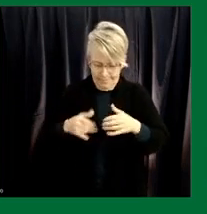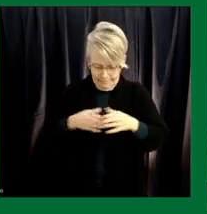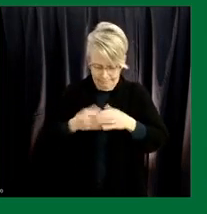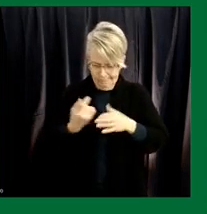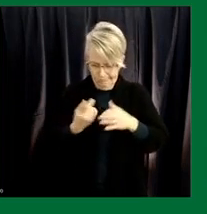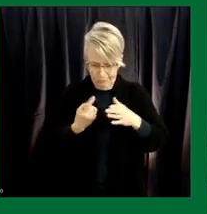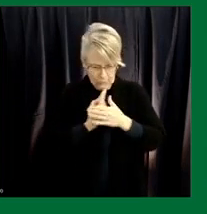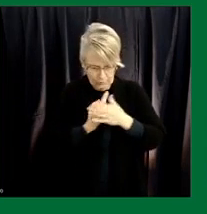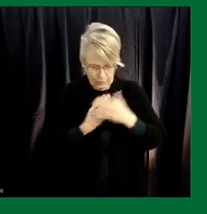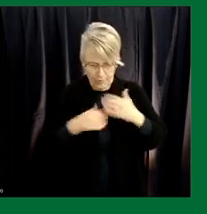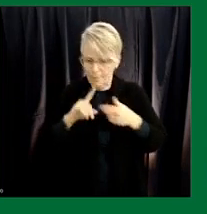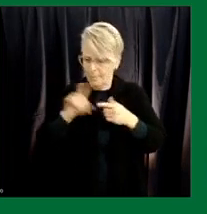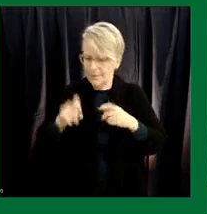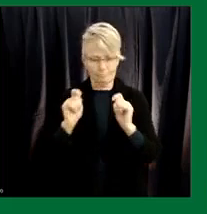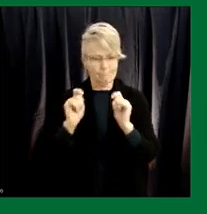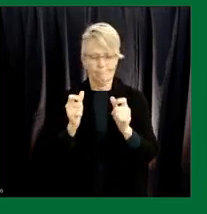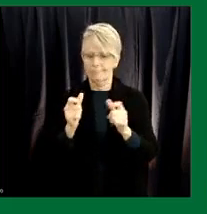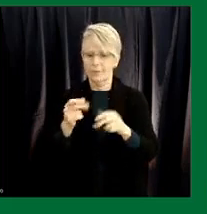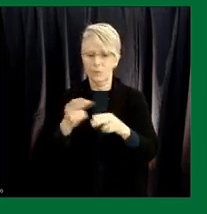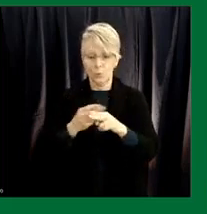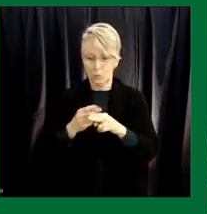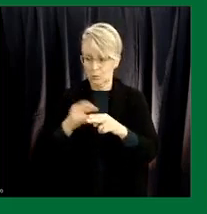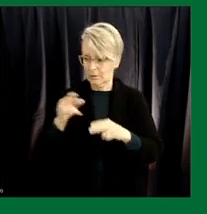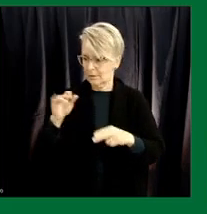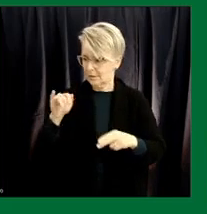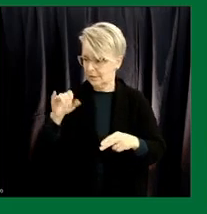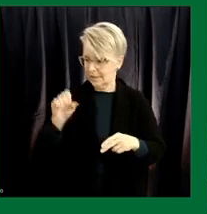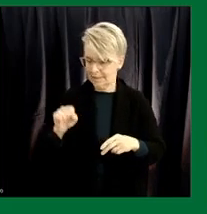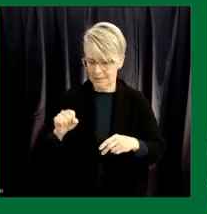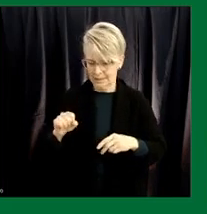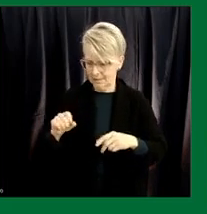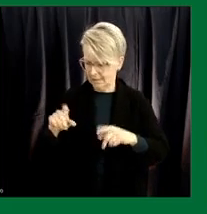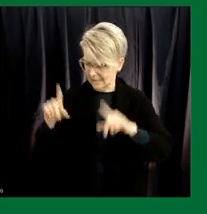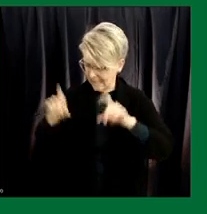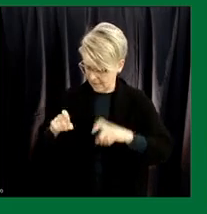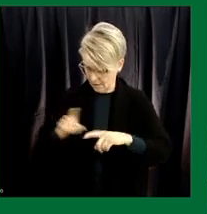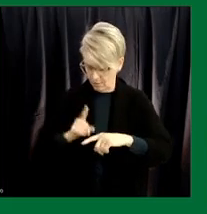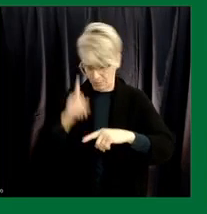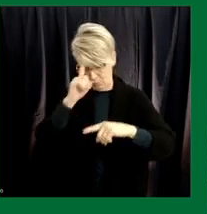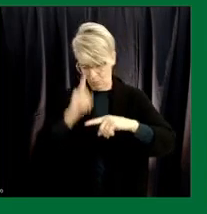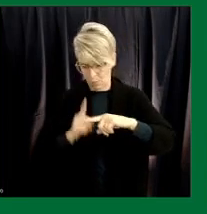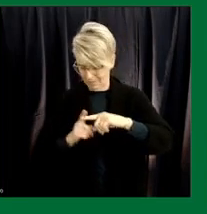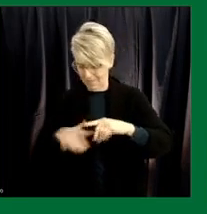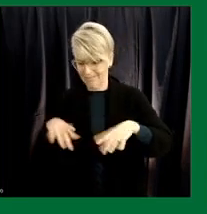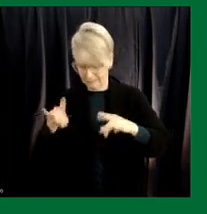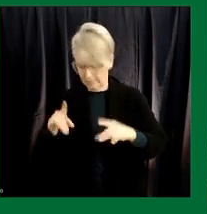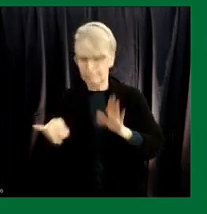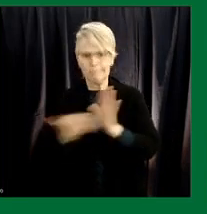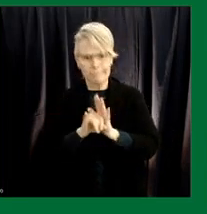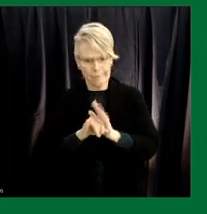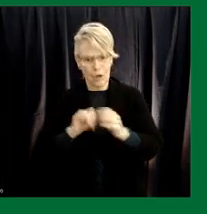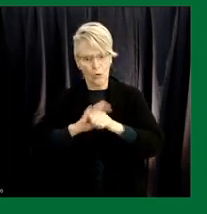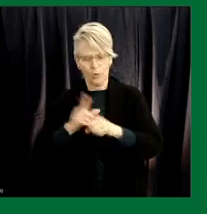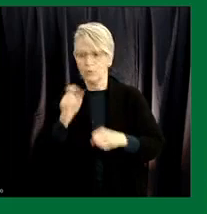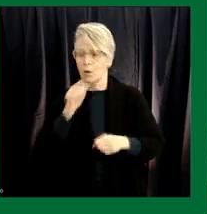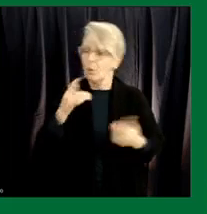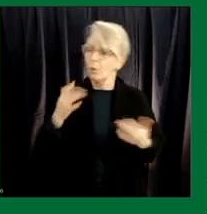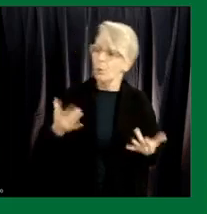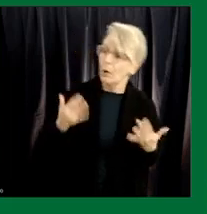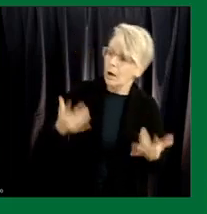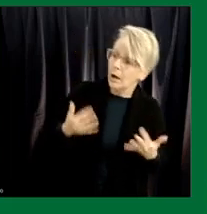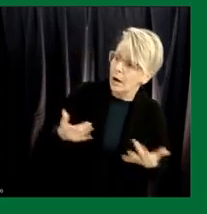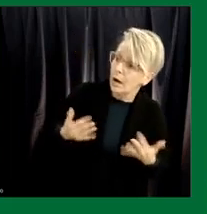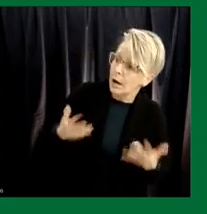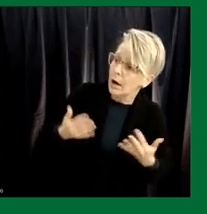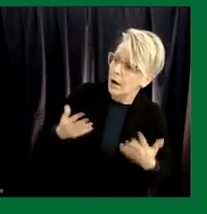must start as soon as the initial test result comes positive we shouldn't wait for it to be diagnosed as a way of